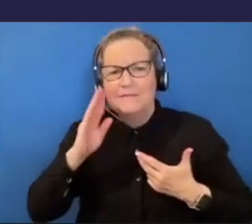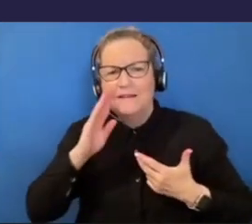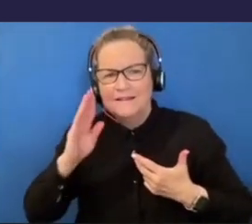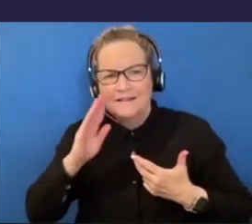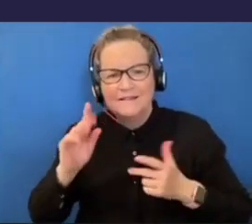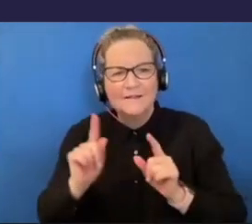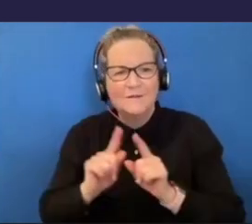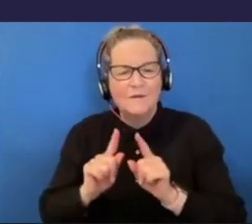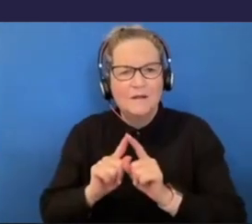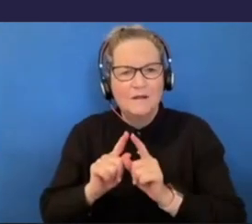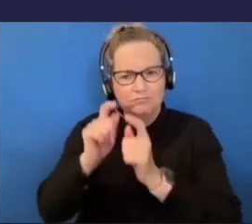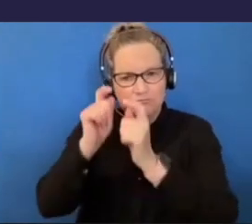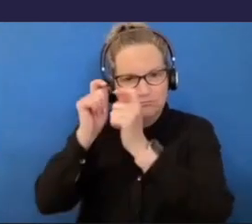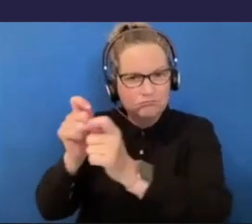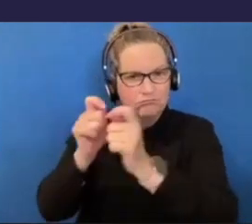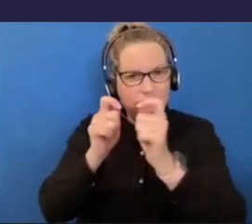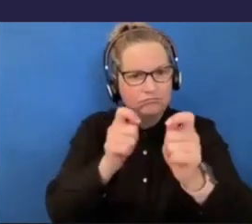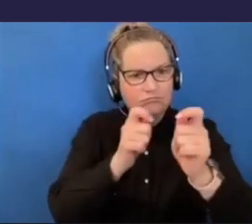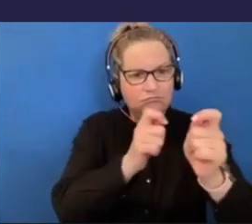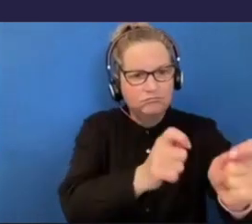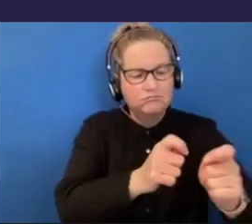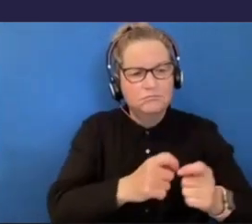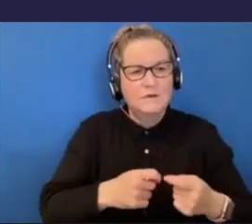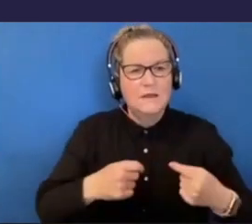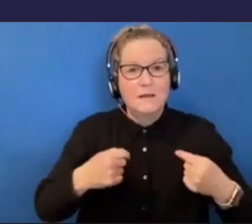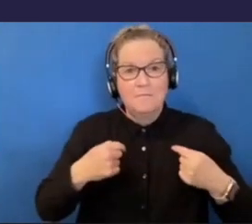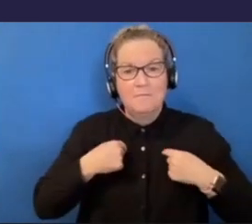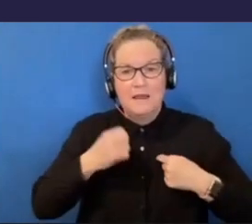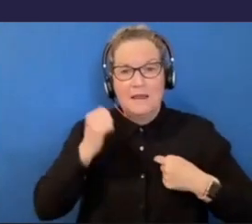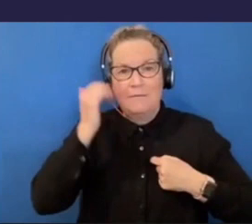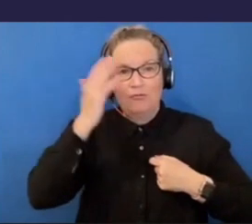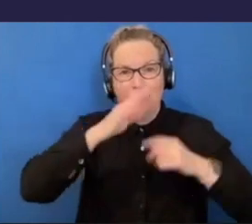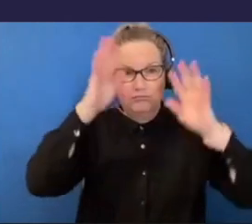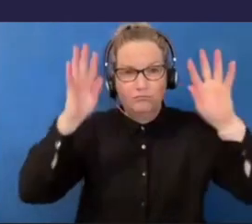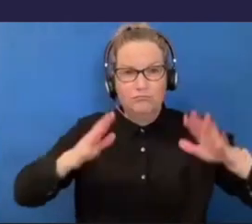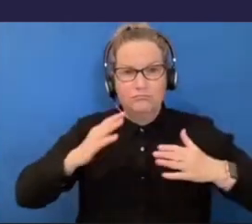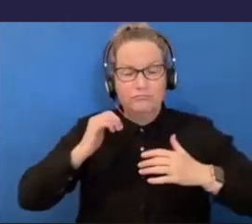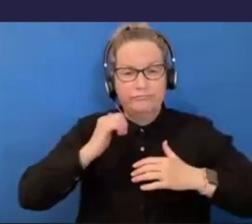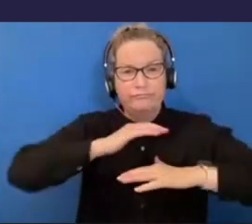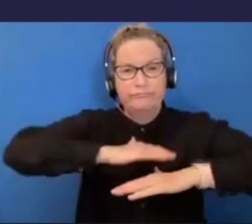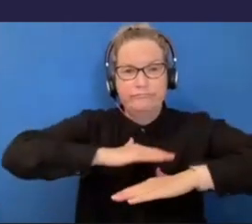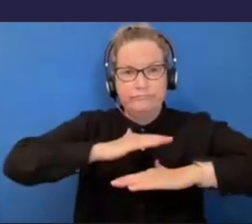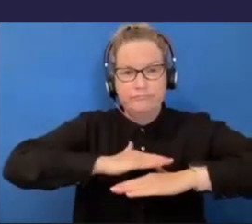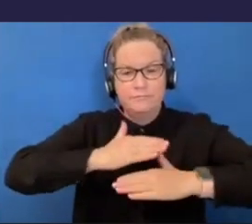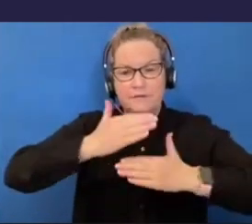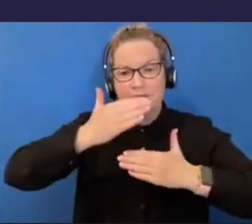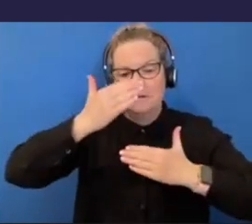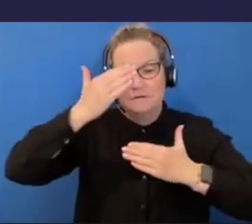I am currently on all and all land and I pay respect to the elders, past and present.